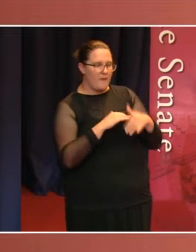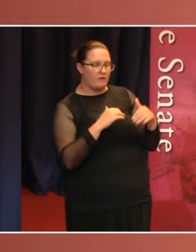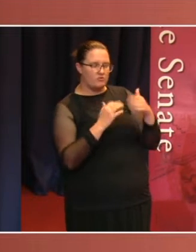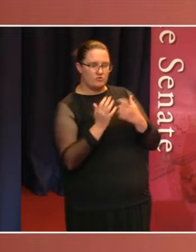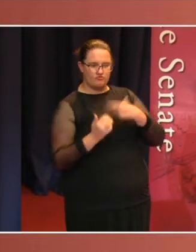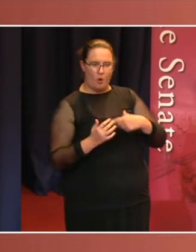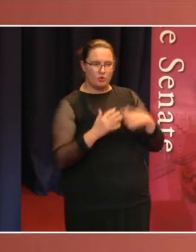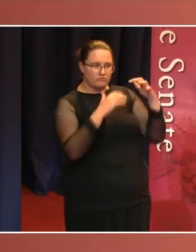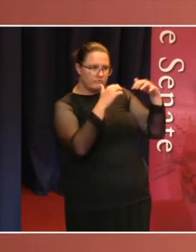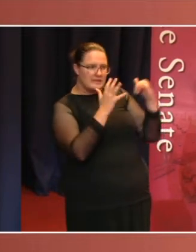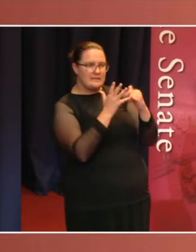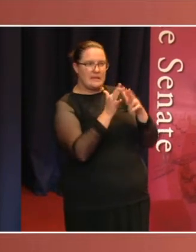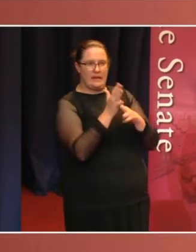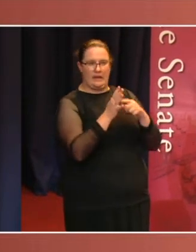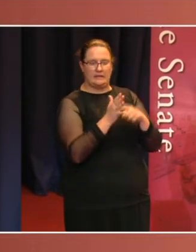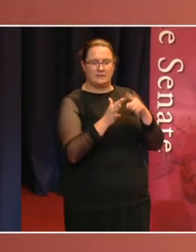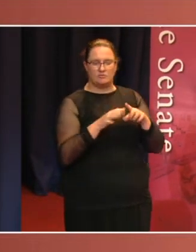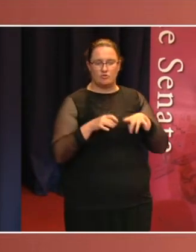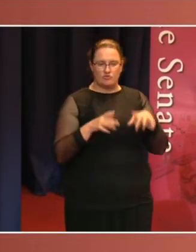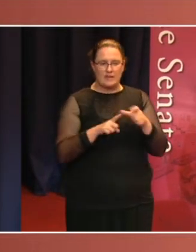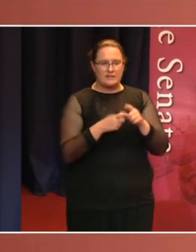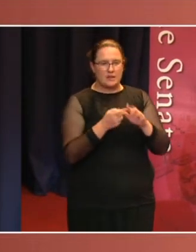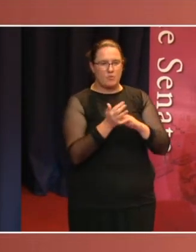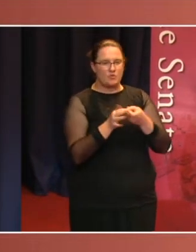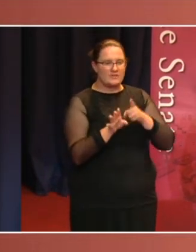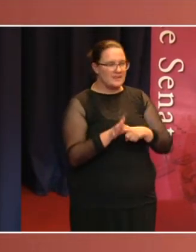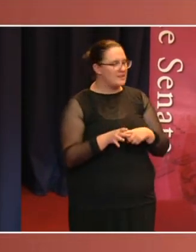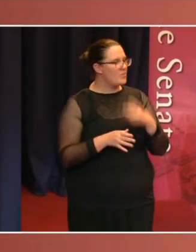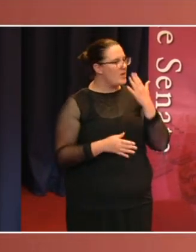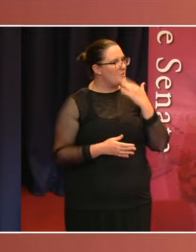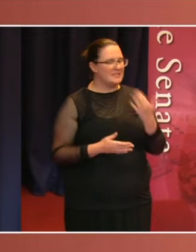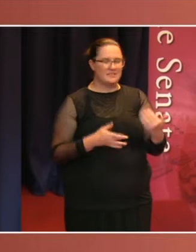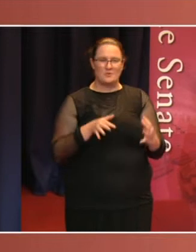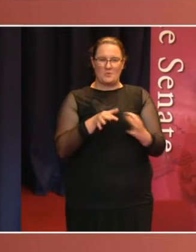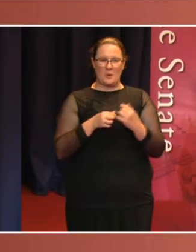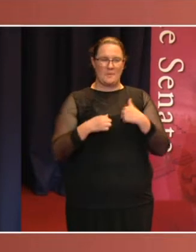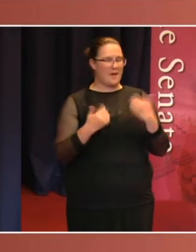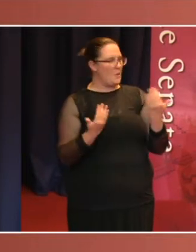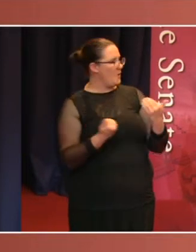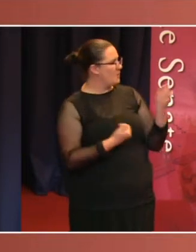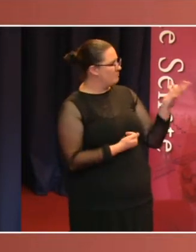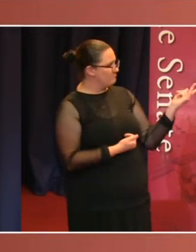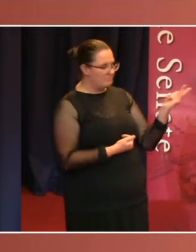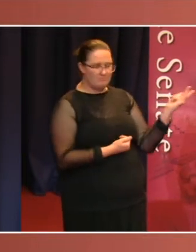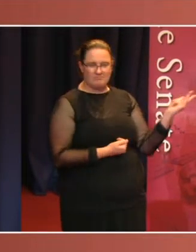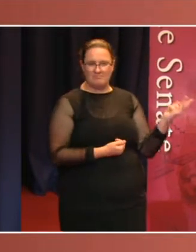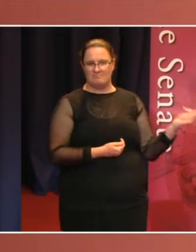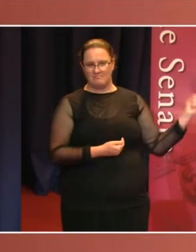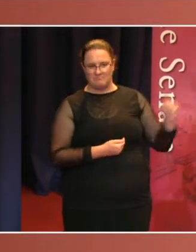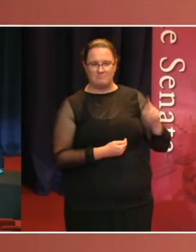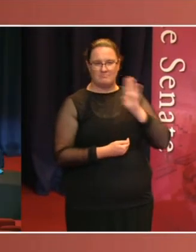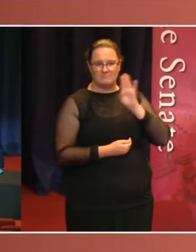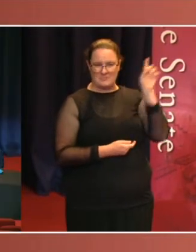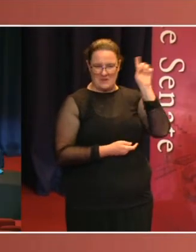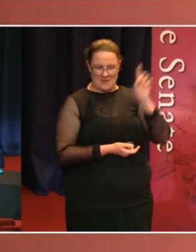Bill you please join me in welcoming Ben Oakquist and Bill Brown. Thank